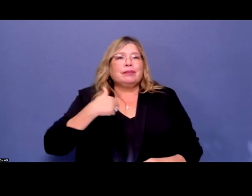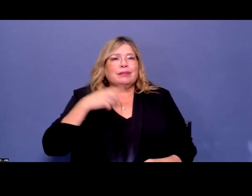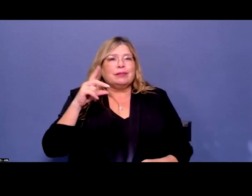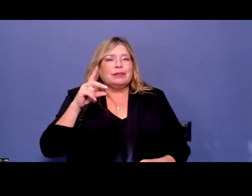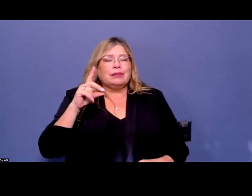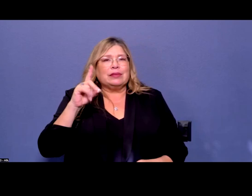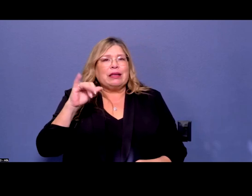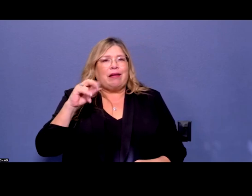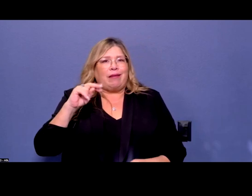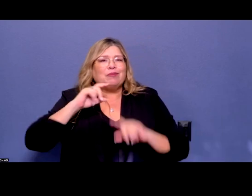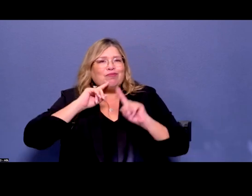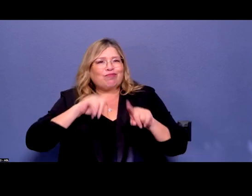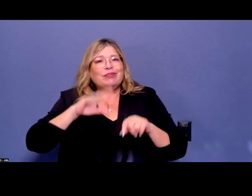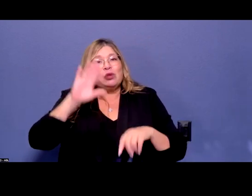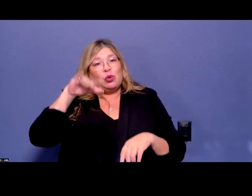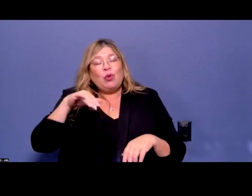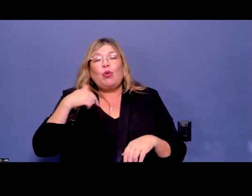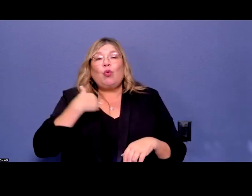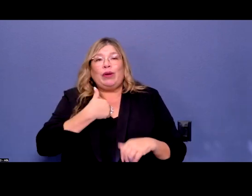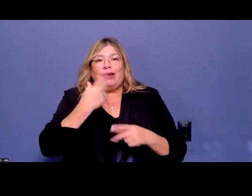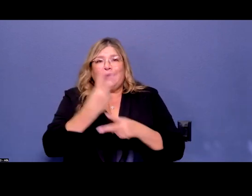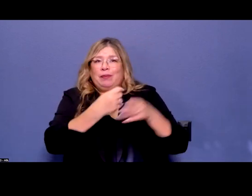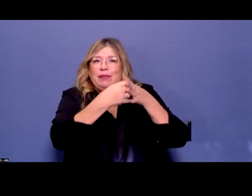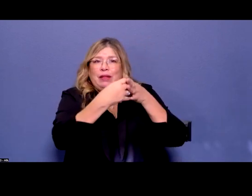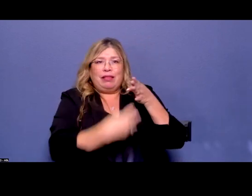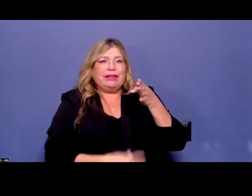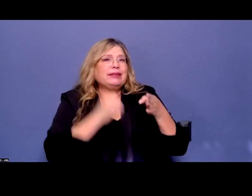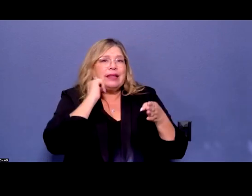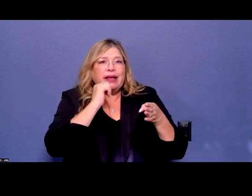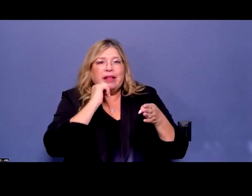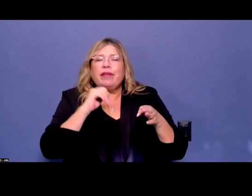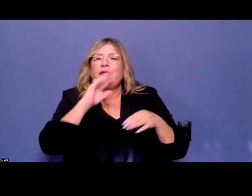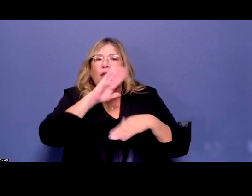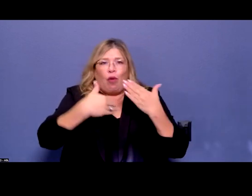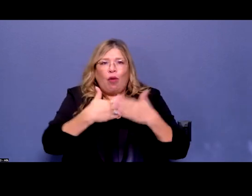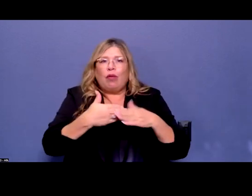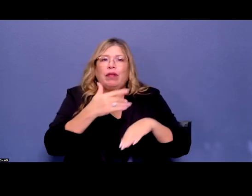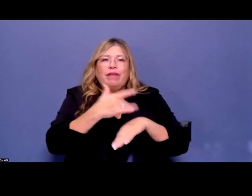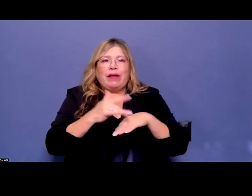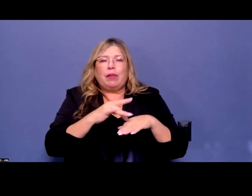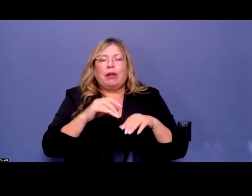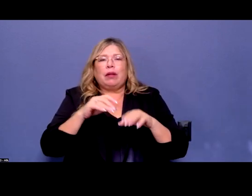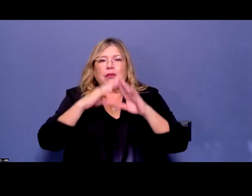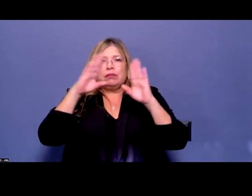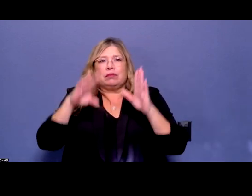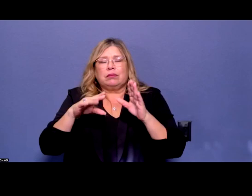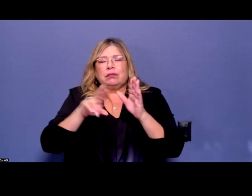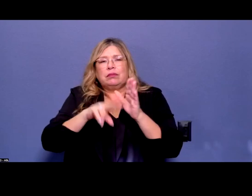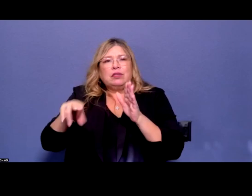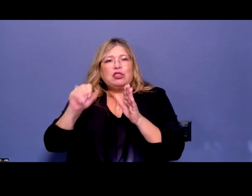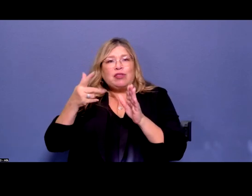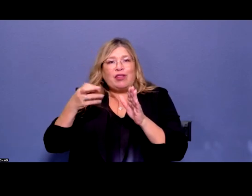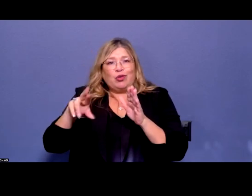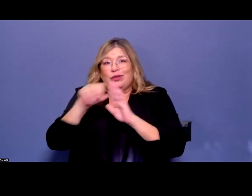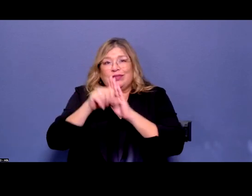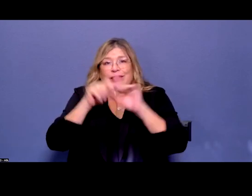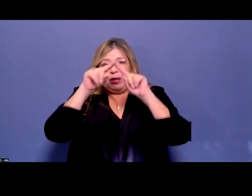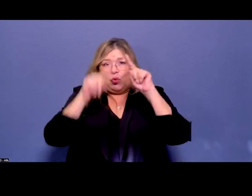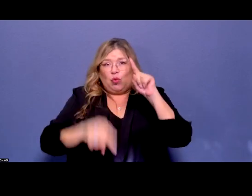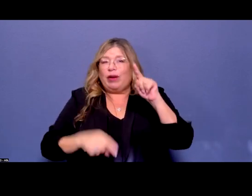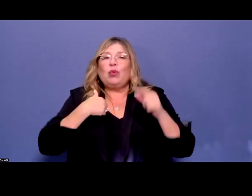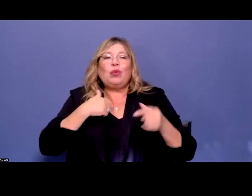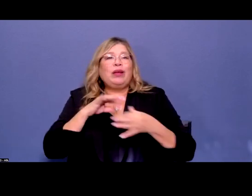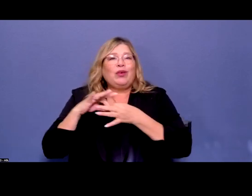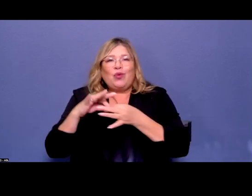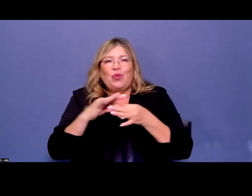of all of the shelters that are available statewide. We coordinate with our local partners to open those, just like how